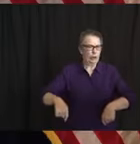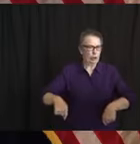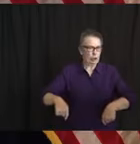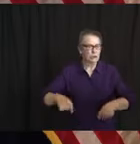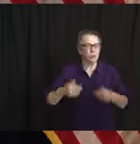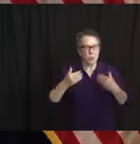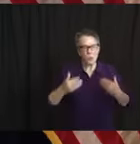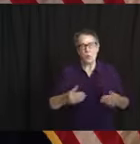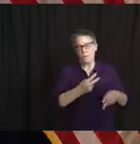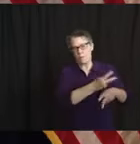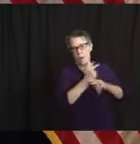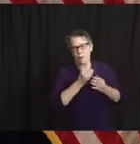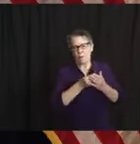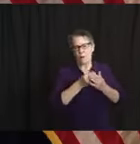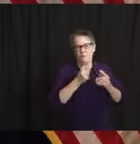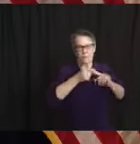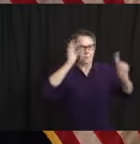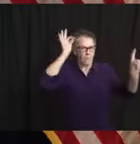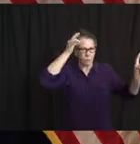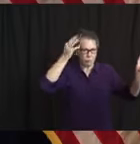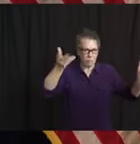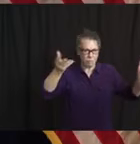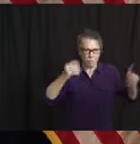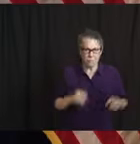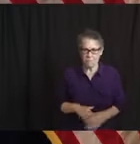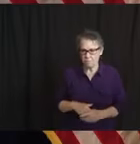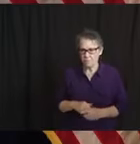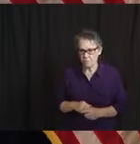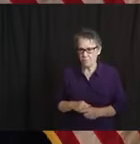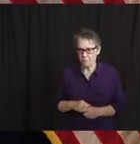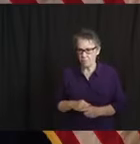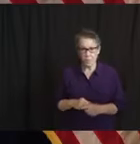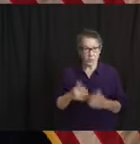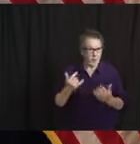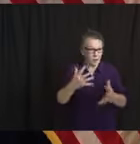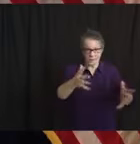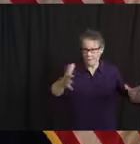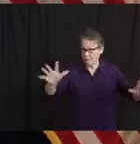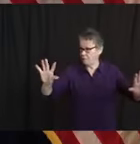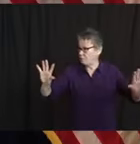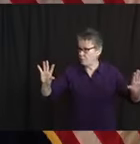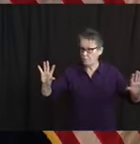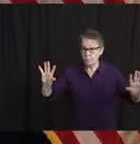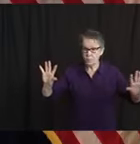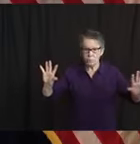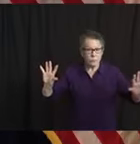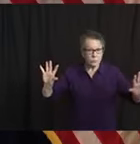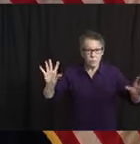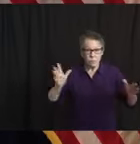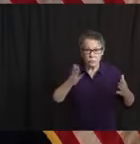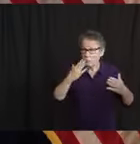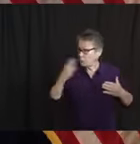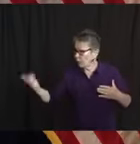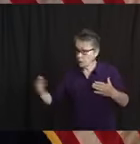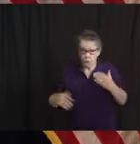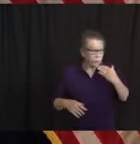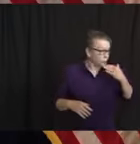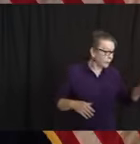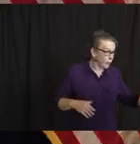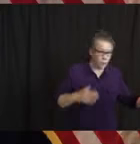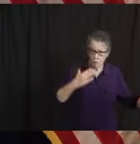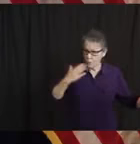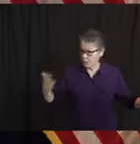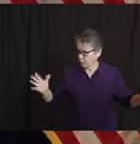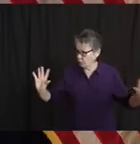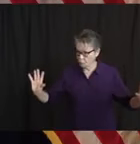thank Judy and Christina and all of their teams for their great work. Pat, same to you, Jared, Matt, the rest of our